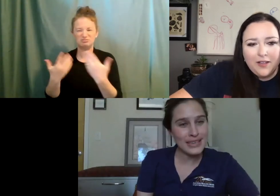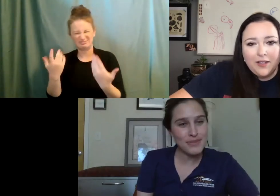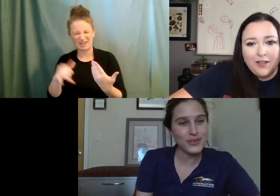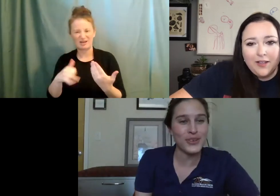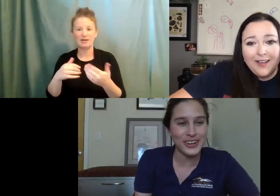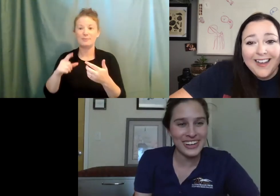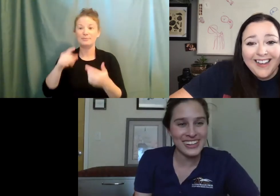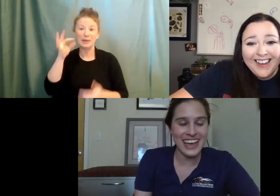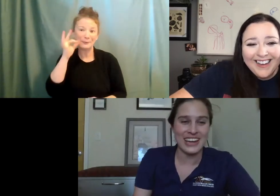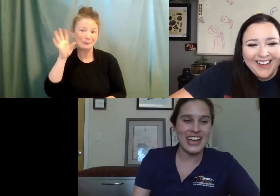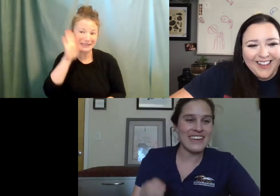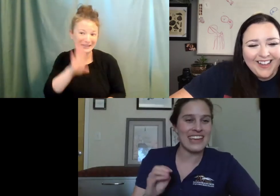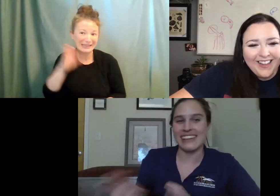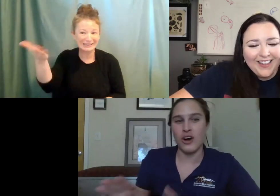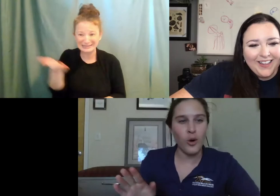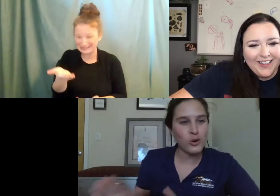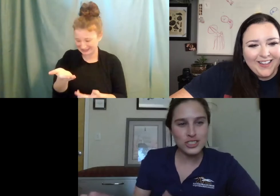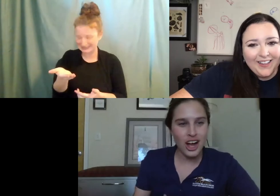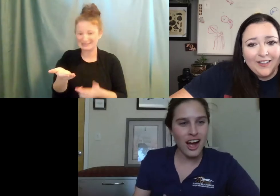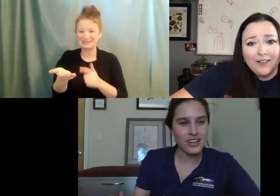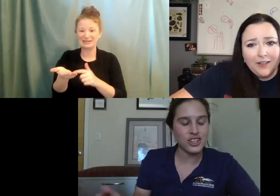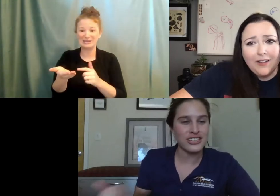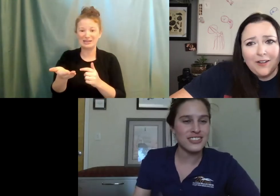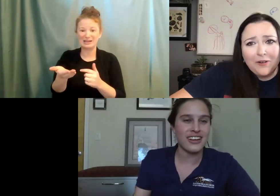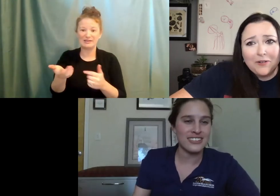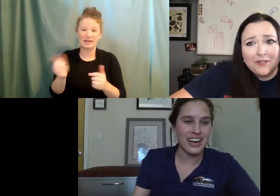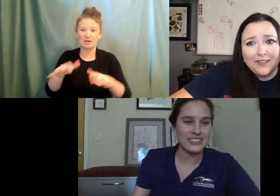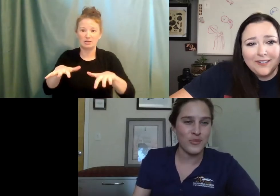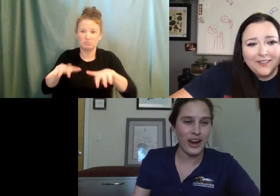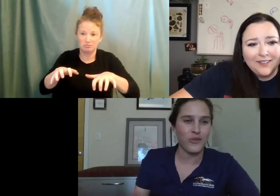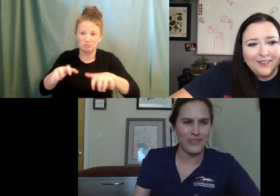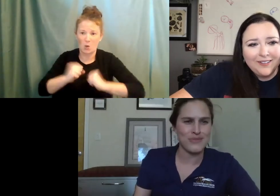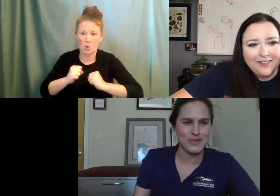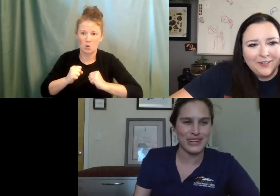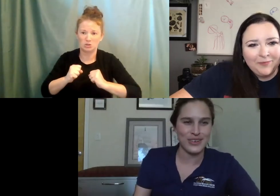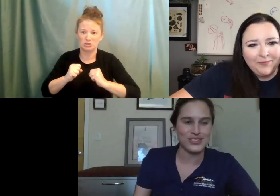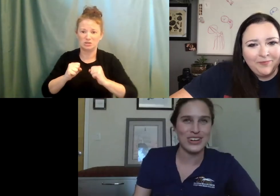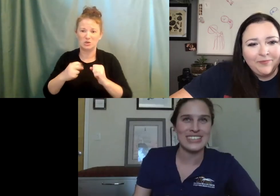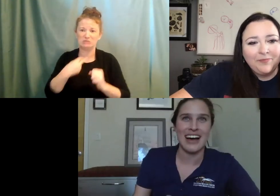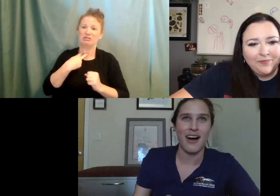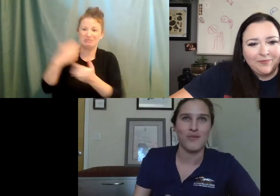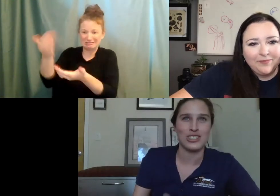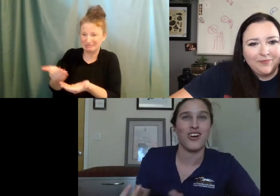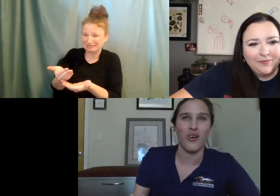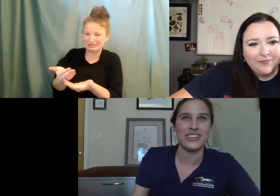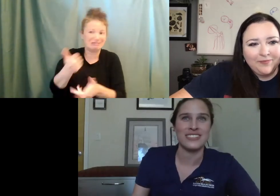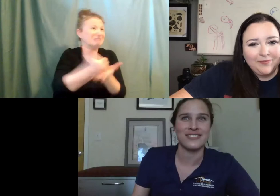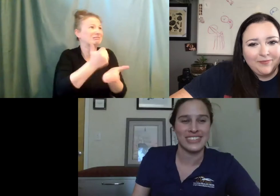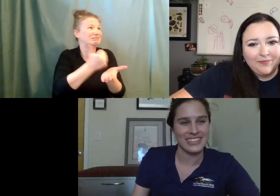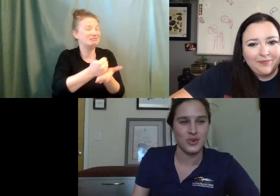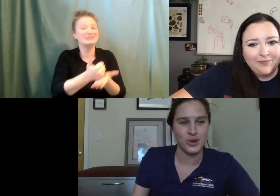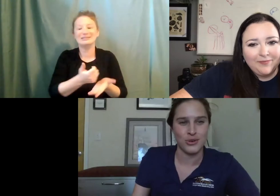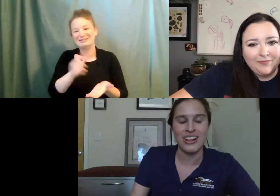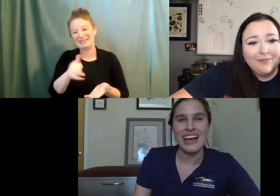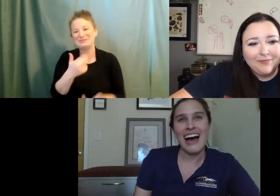bumblebee before that if they get like cold shocked or get stuck inside somewhere, because people bring those to us, um, which are always